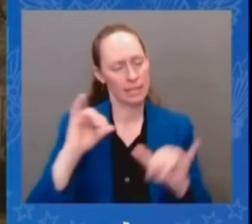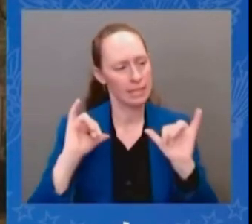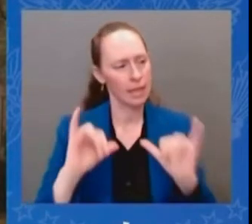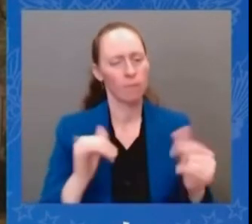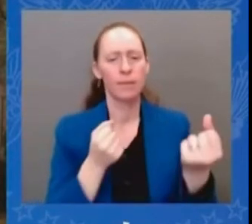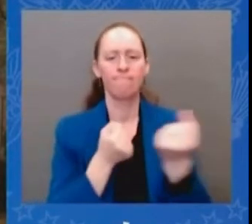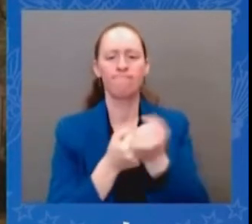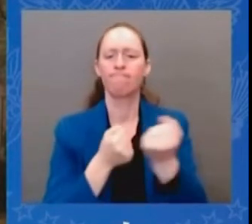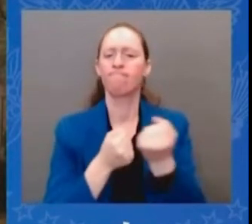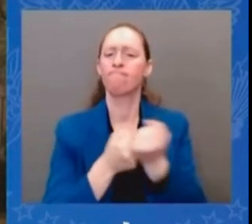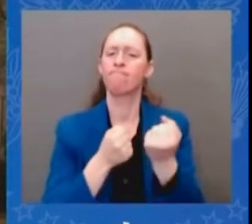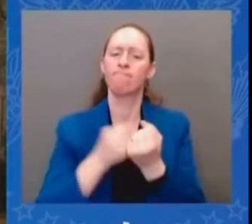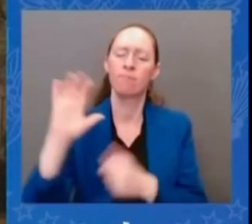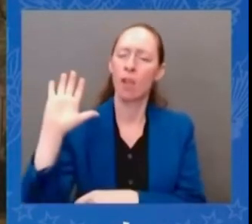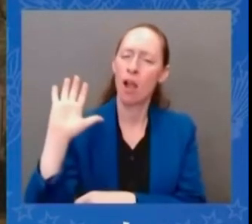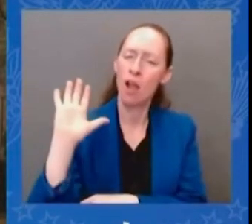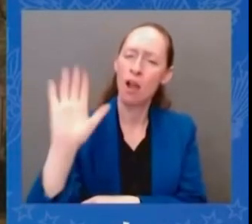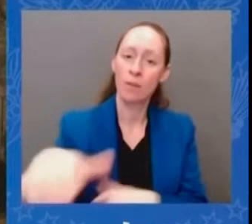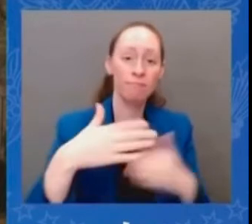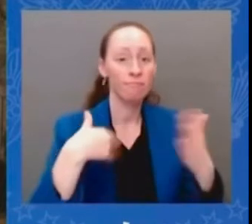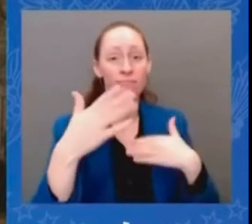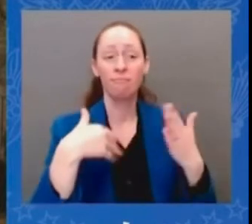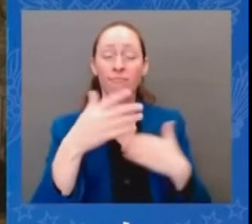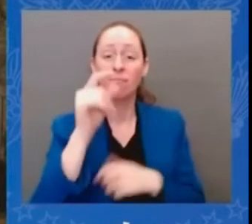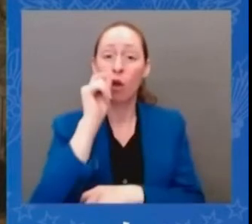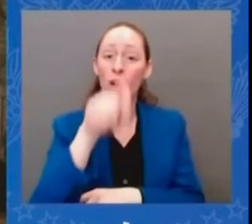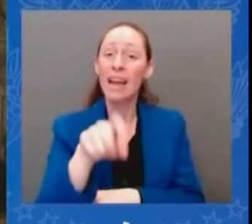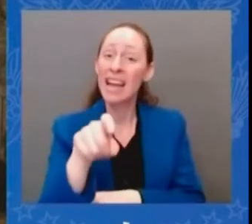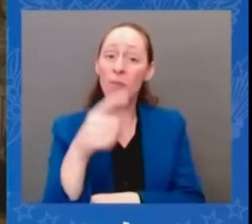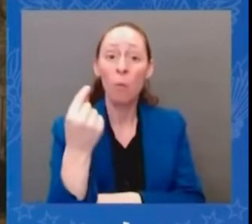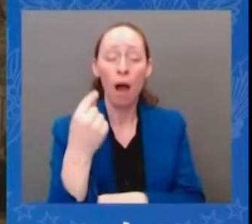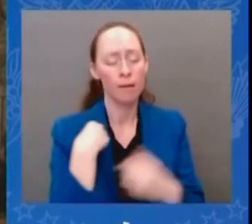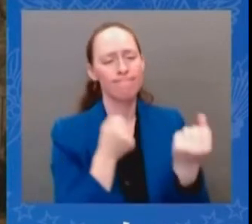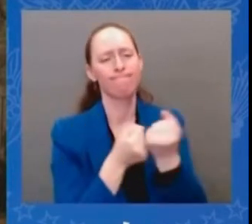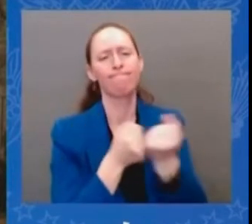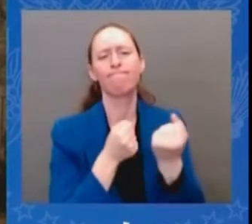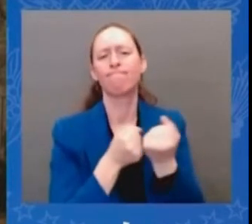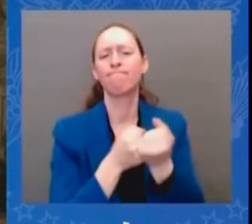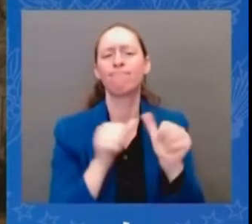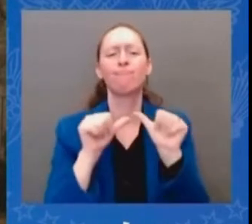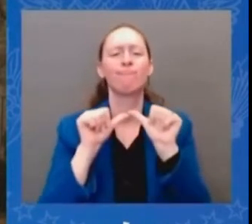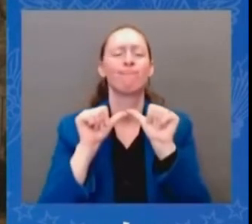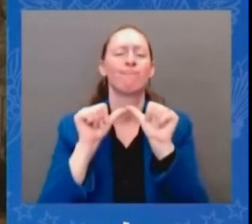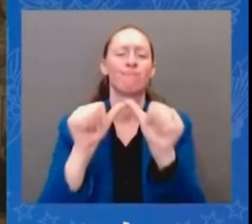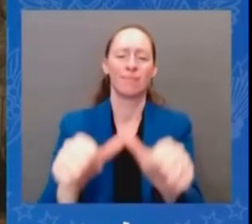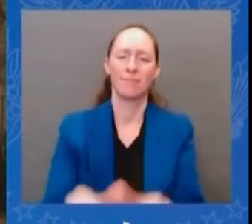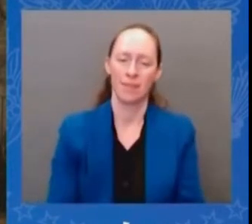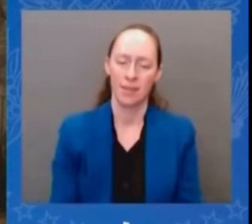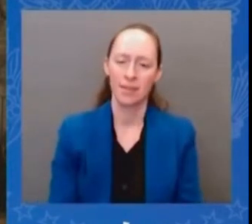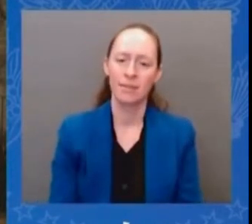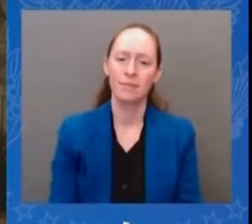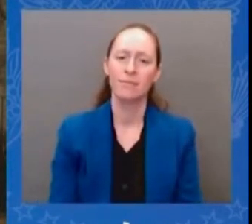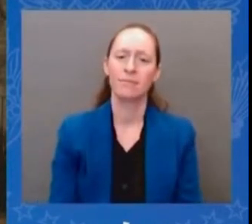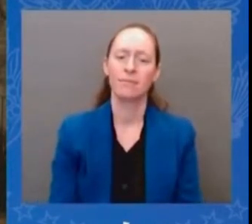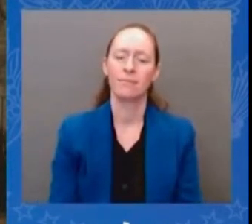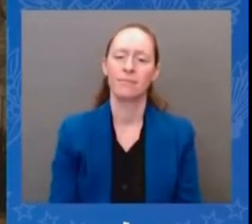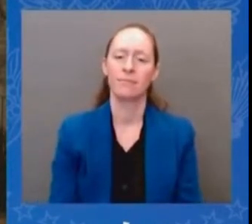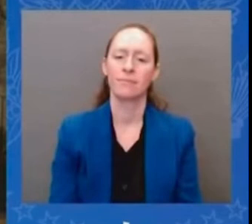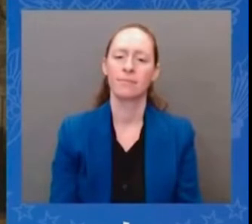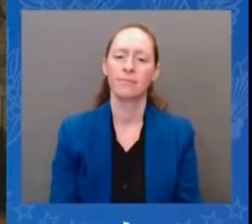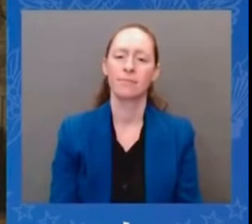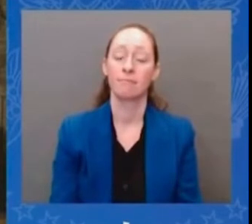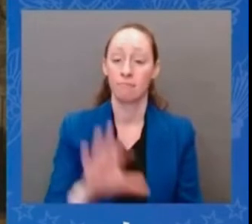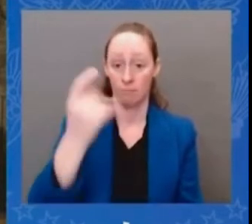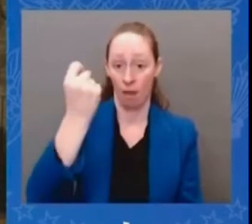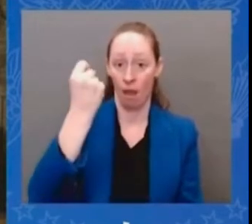going to engage in any negotiation there's no nothing about ukraine without ukraine it's a decision ukraine has to